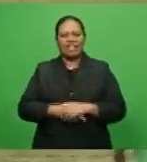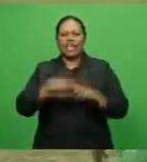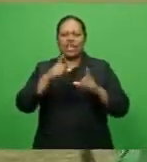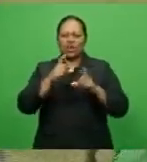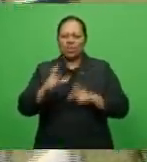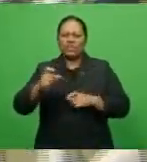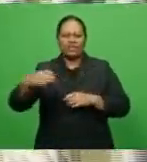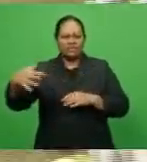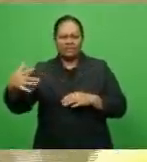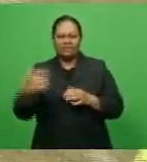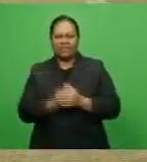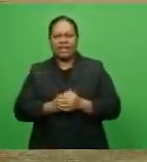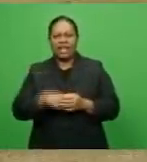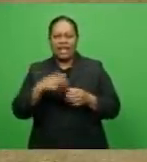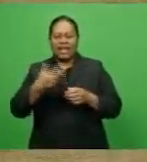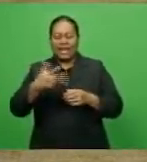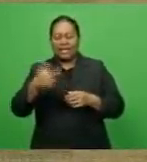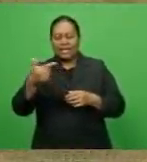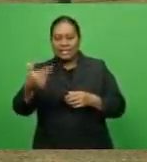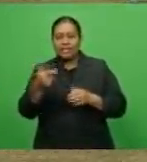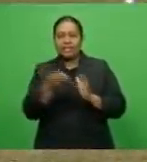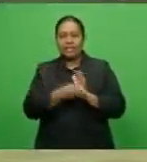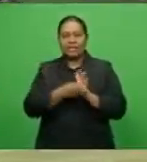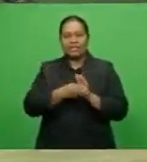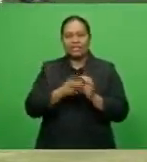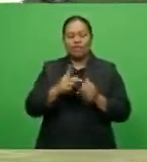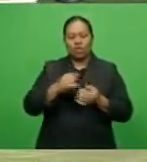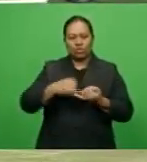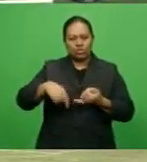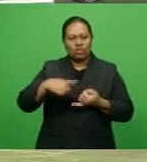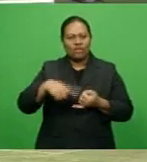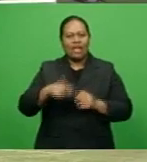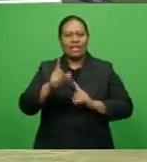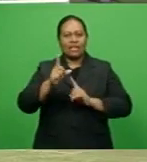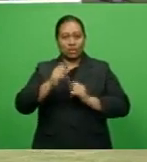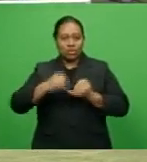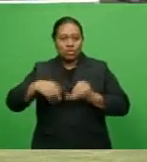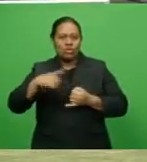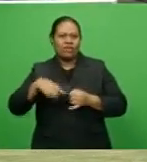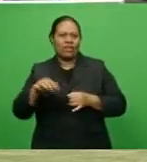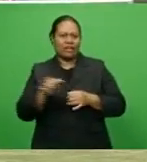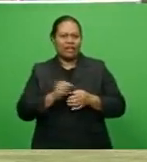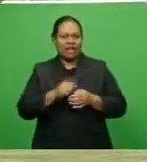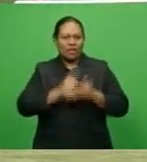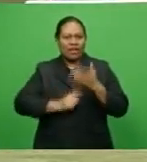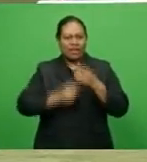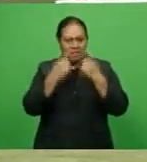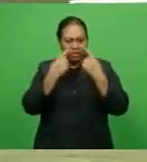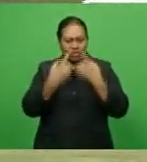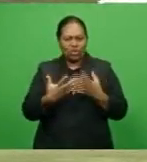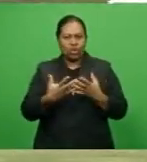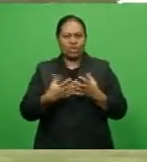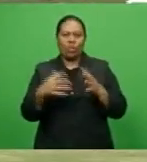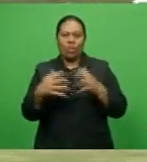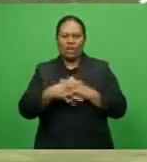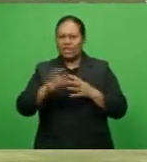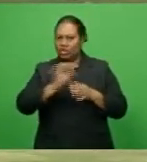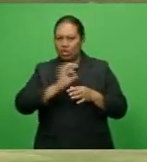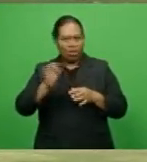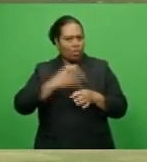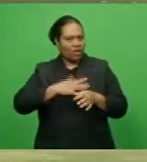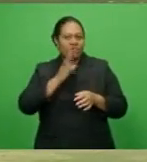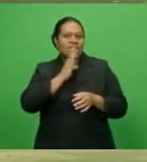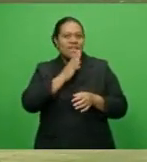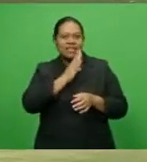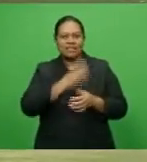Wasasala scored in the 87th minute for Suba. The capital city side took advantage of the counter-attack and Wasasala did not make